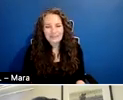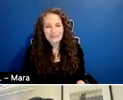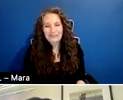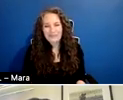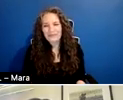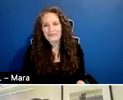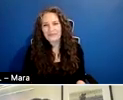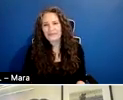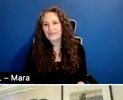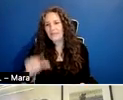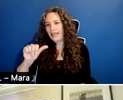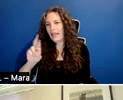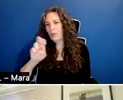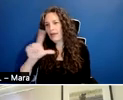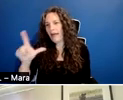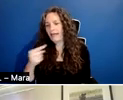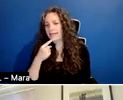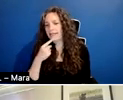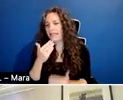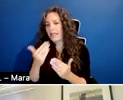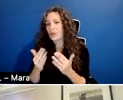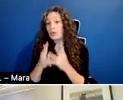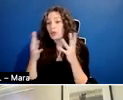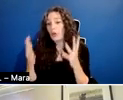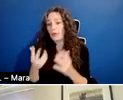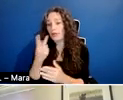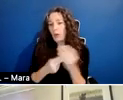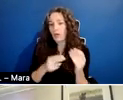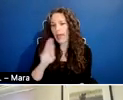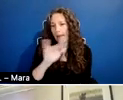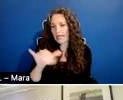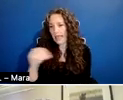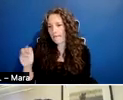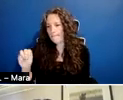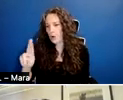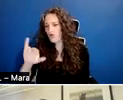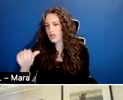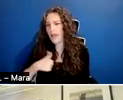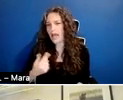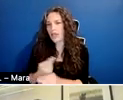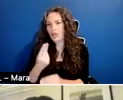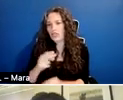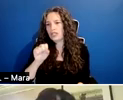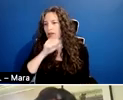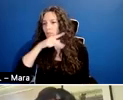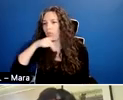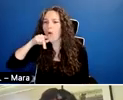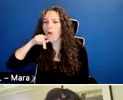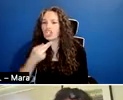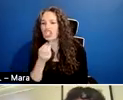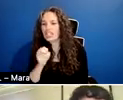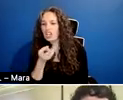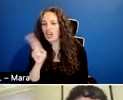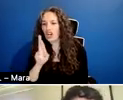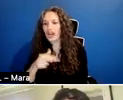Thank you so much, Abby and Maria. I also use she, her pronouns. Sorry, I forgot to mention that.